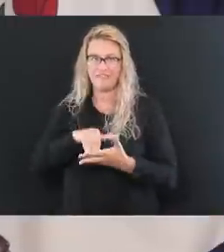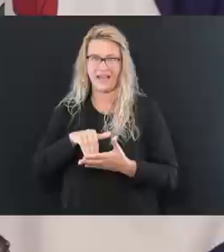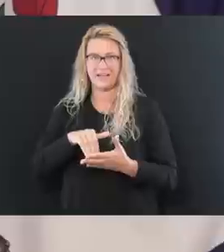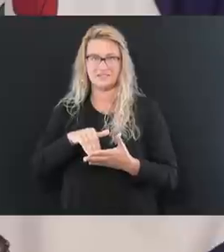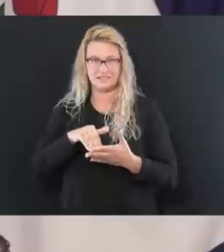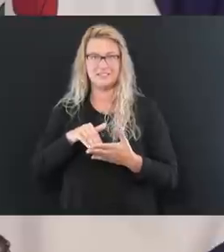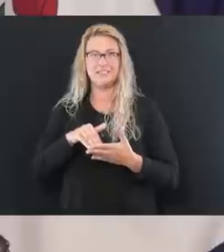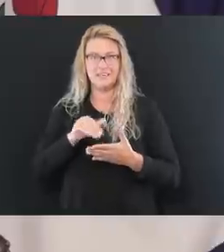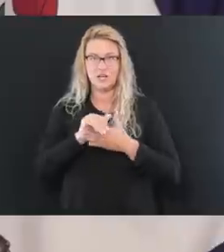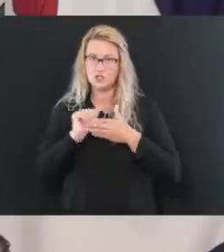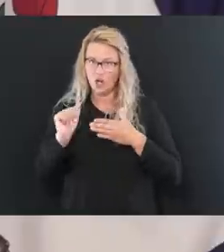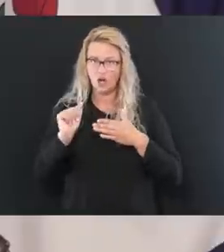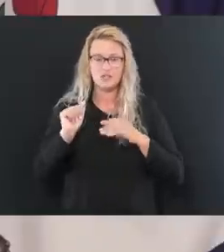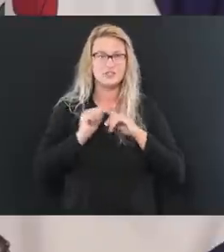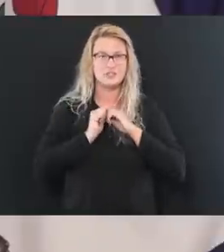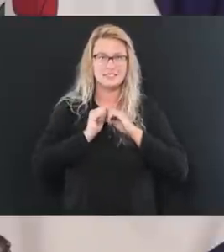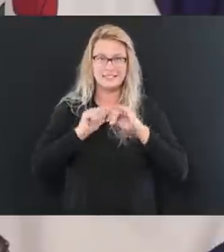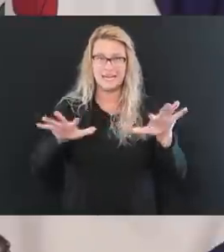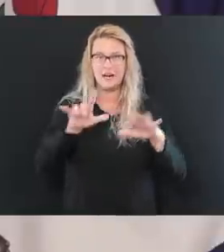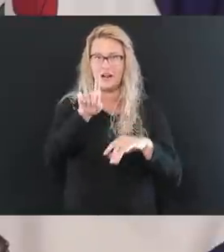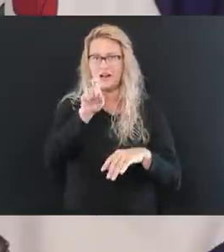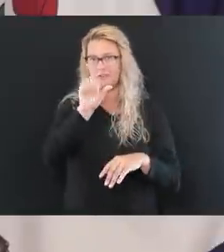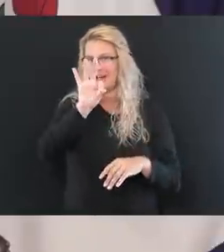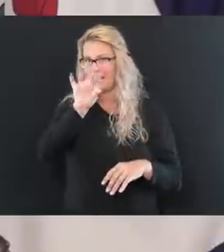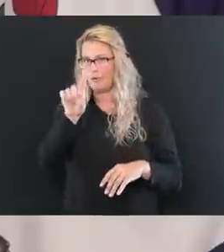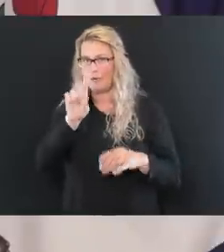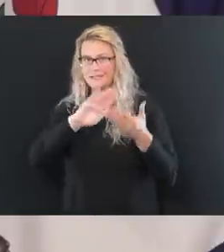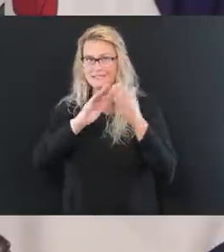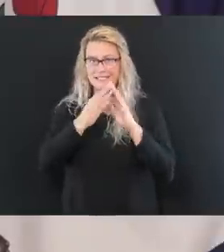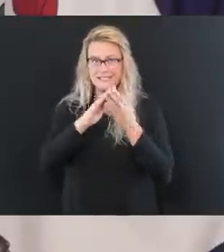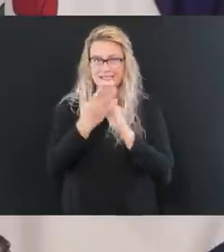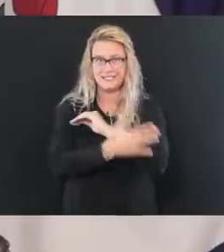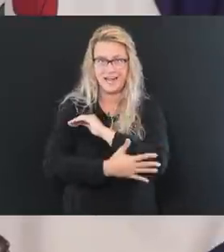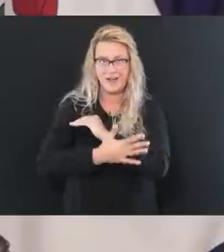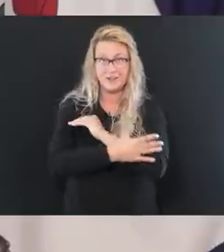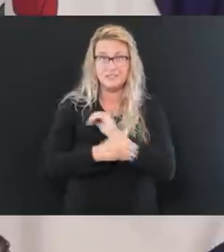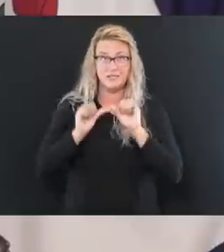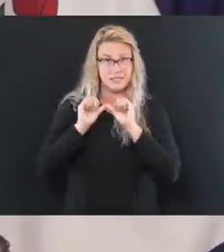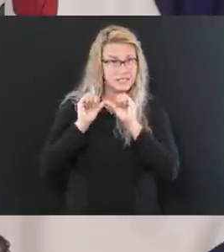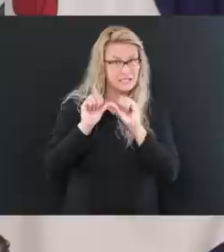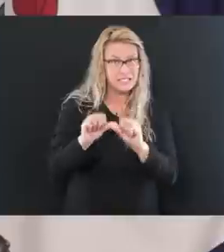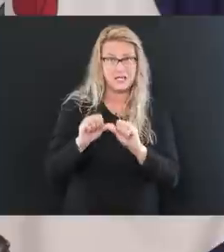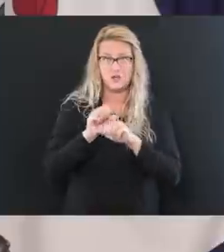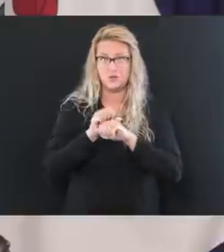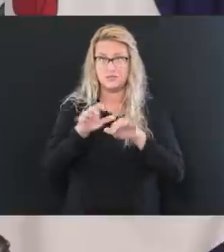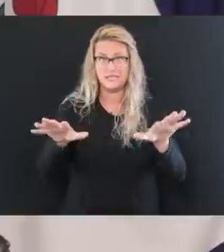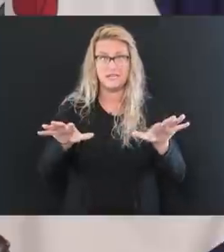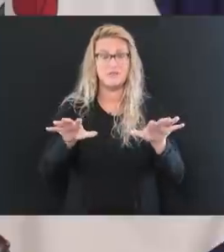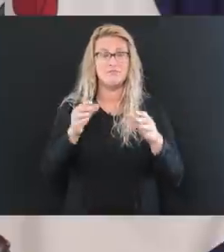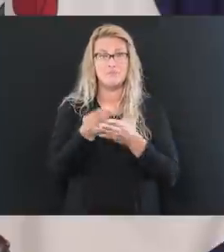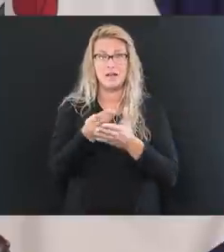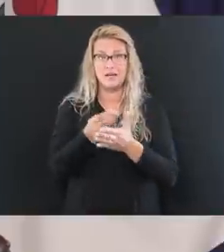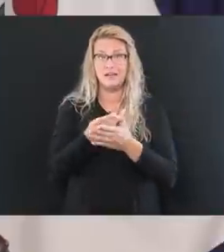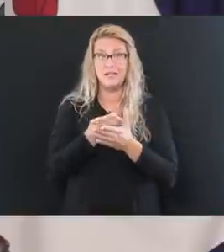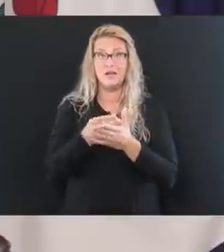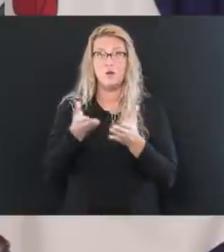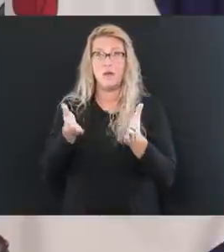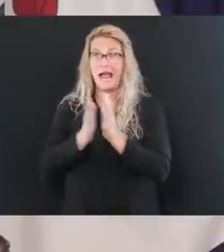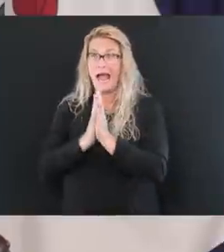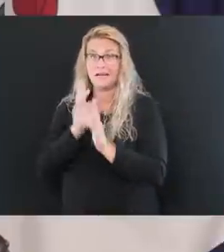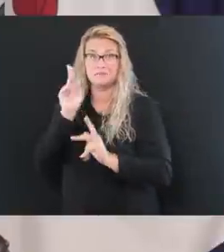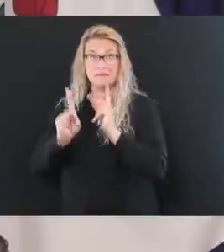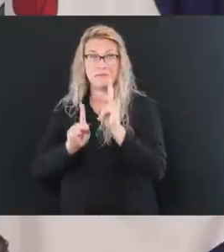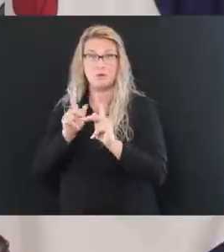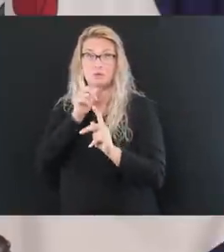change that have gone out to 191 cities and counties. We continue, that number continues to move up. We continue to ask more and more people to